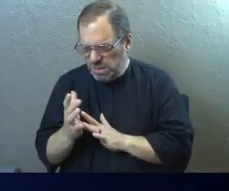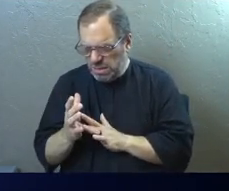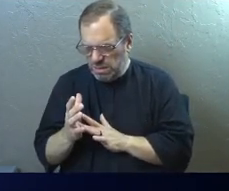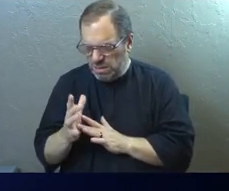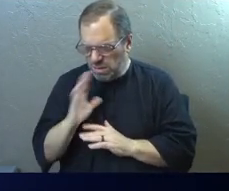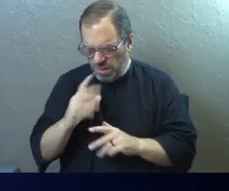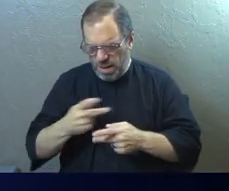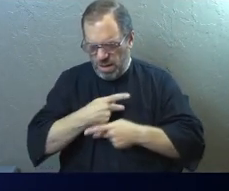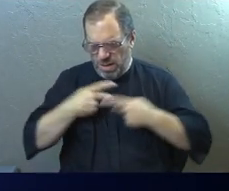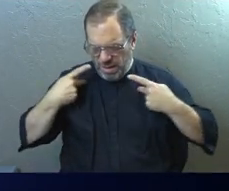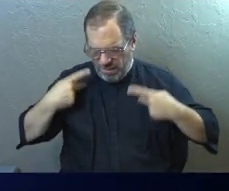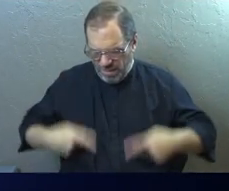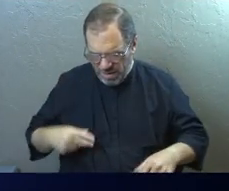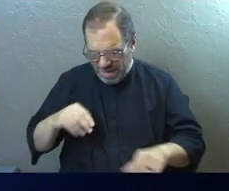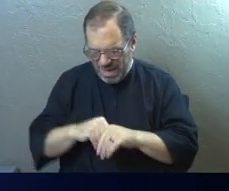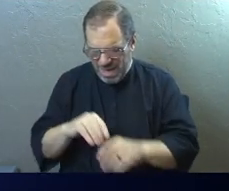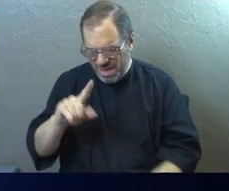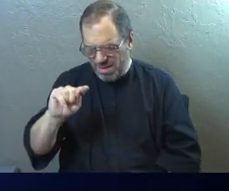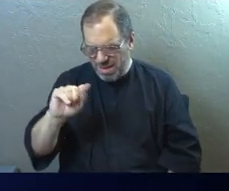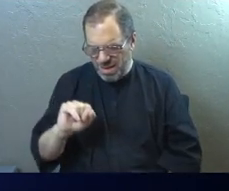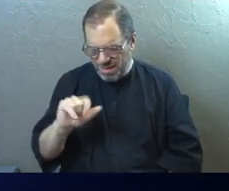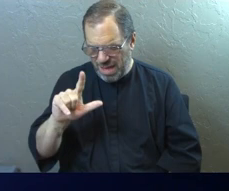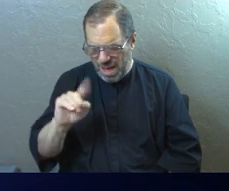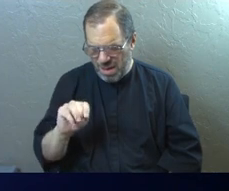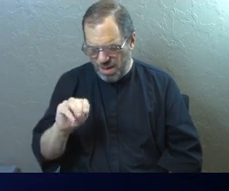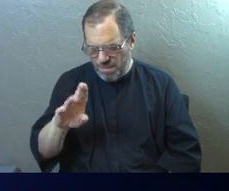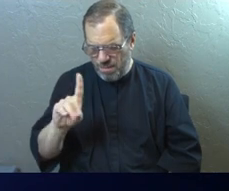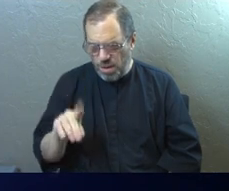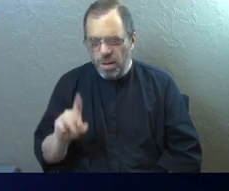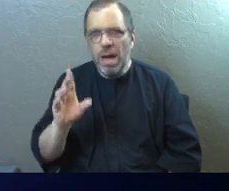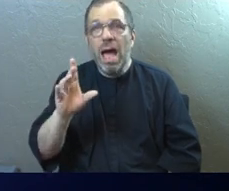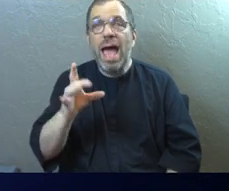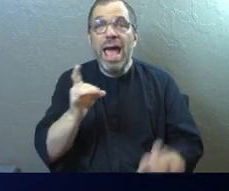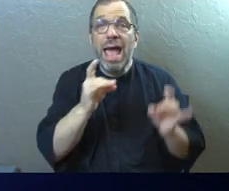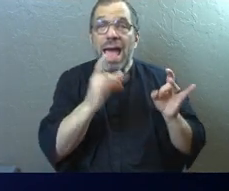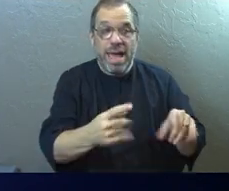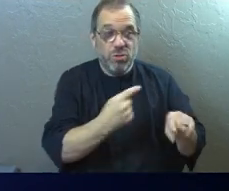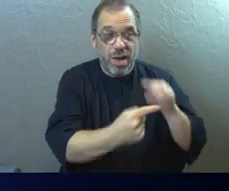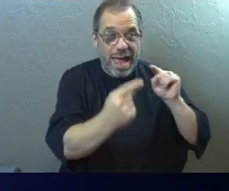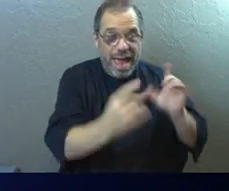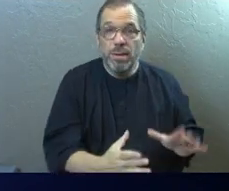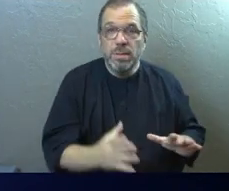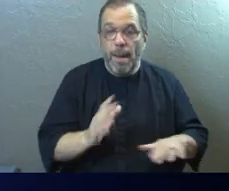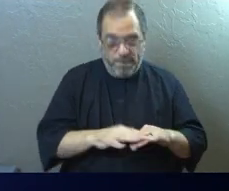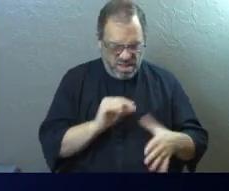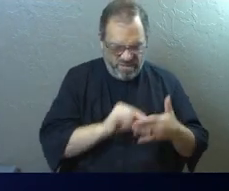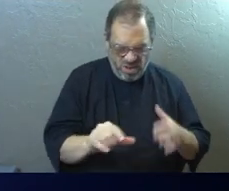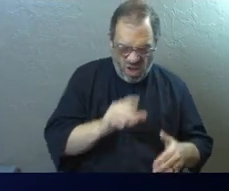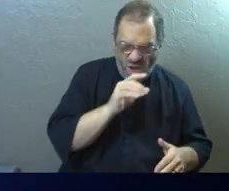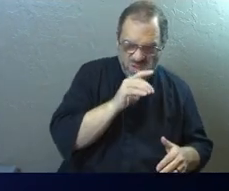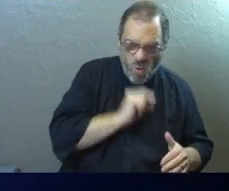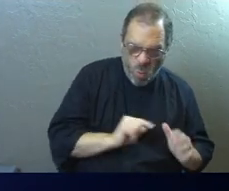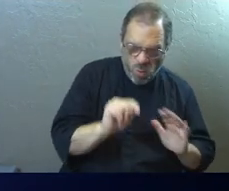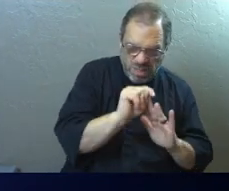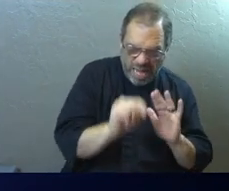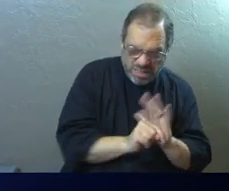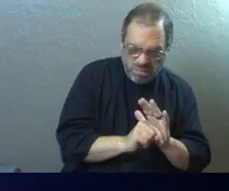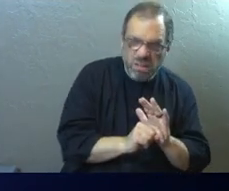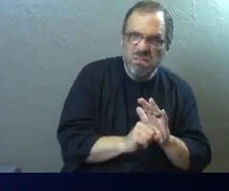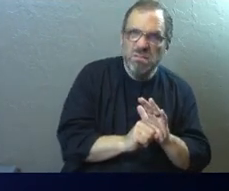Pharisees in the Talmud in his day saying, hate your enemies, that's okay, when these verses are in the Old Testament?